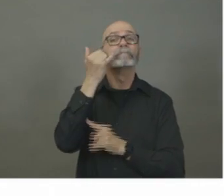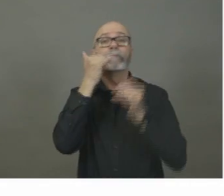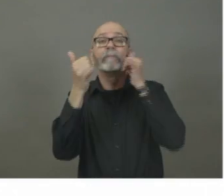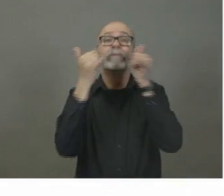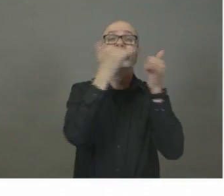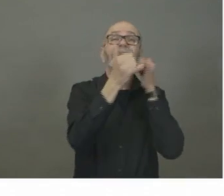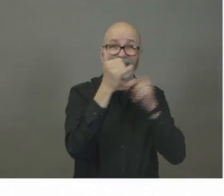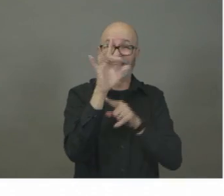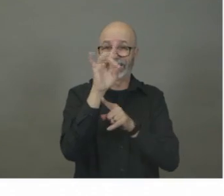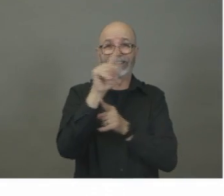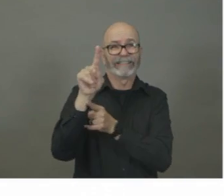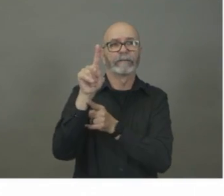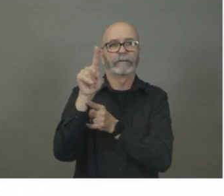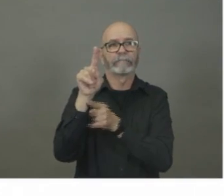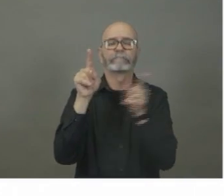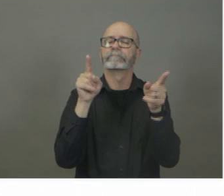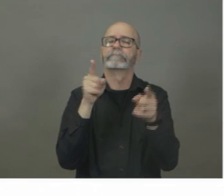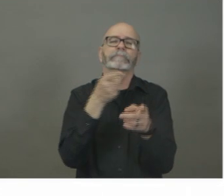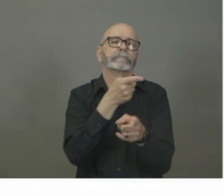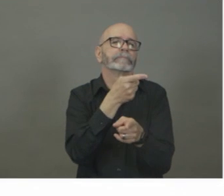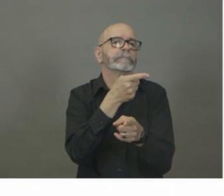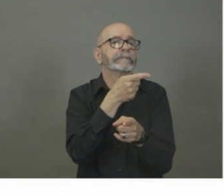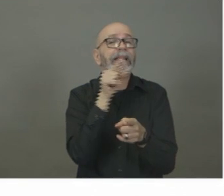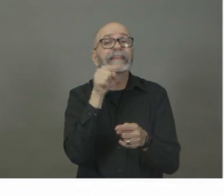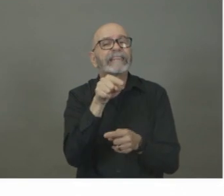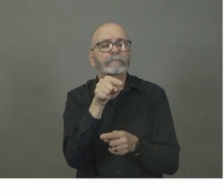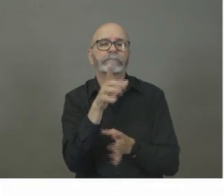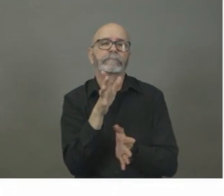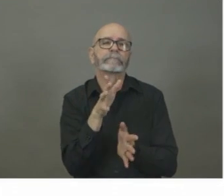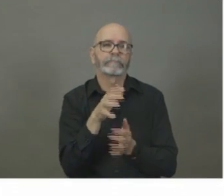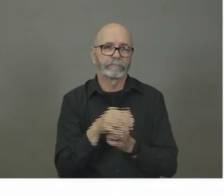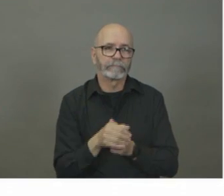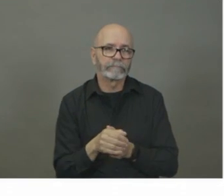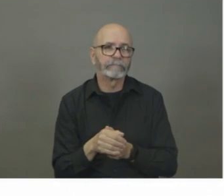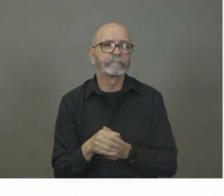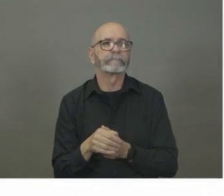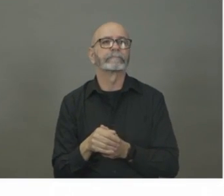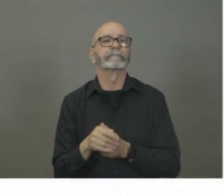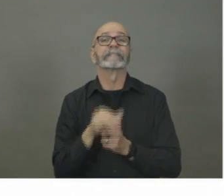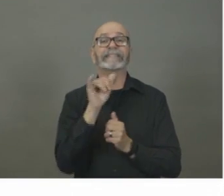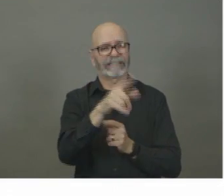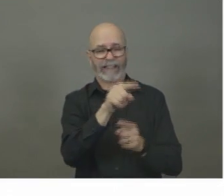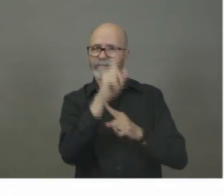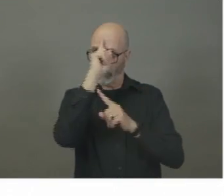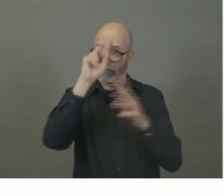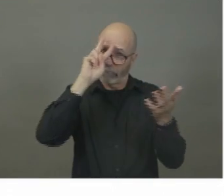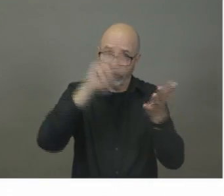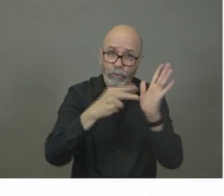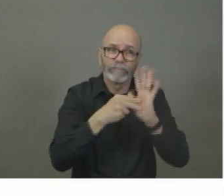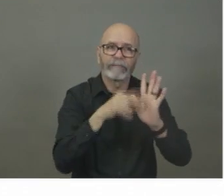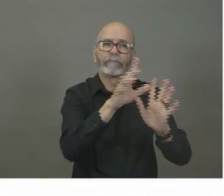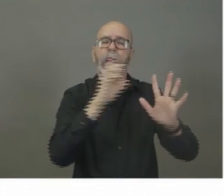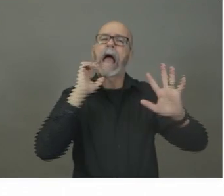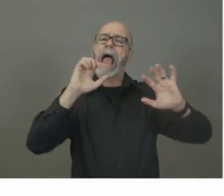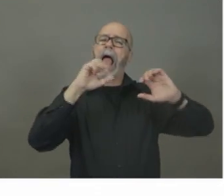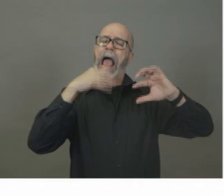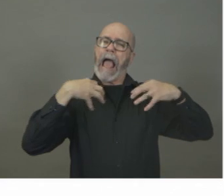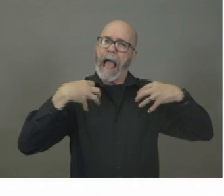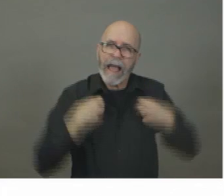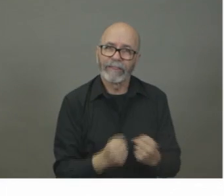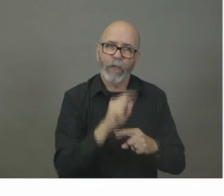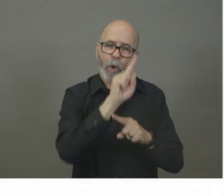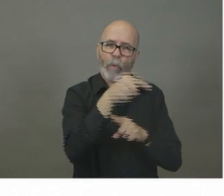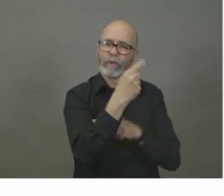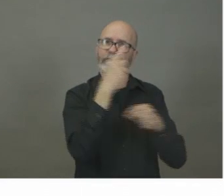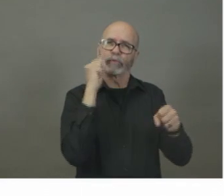information. We need to use our health resources, including the 811 system, appropriately to ensure that